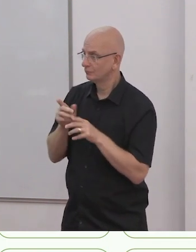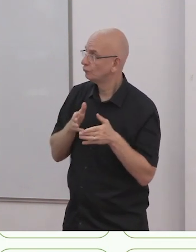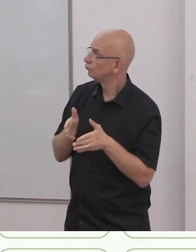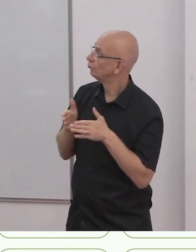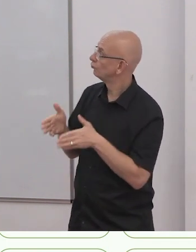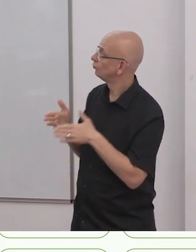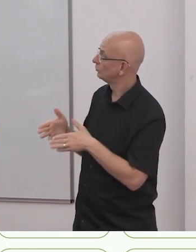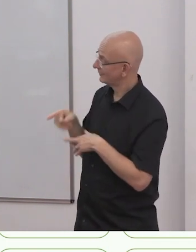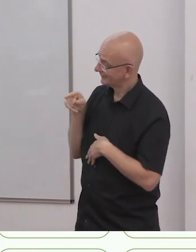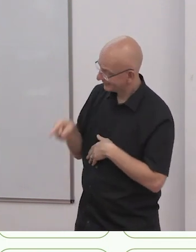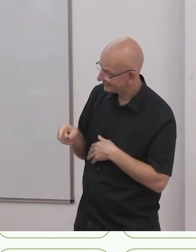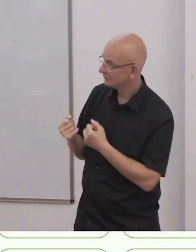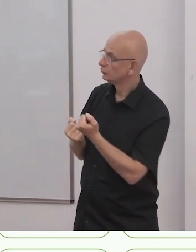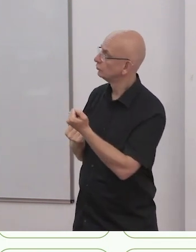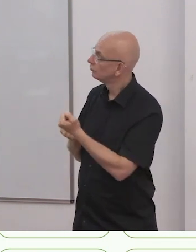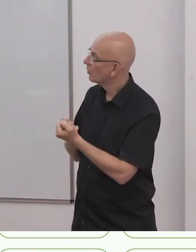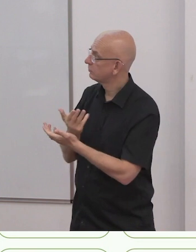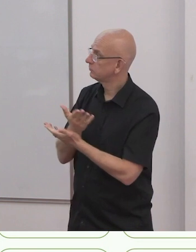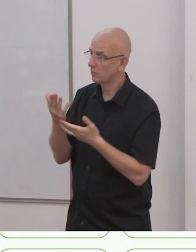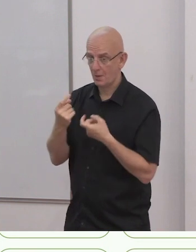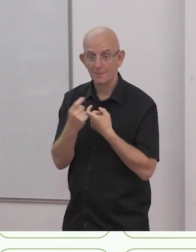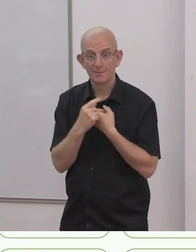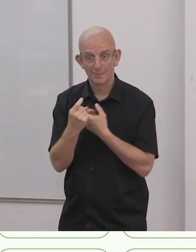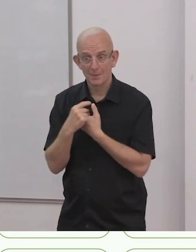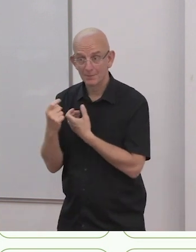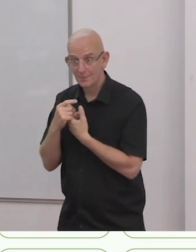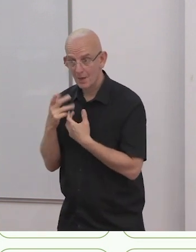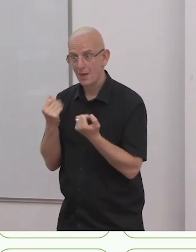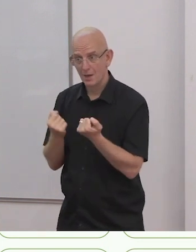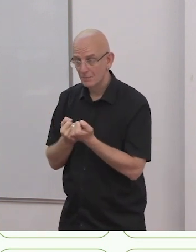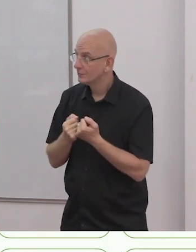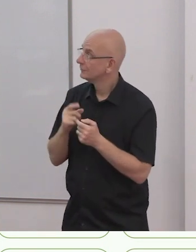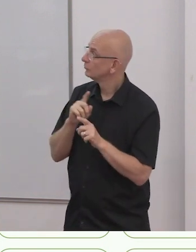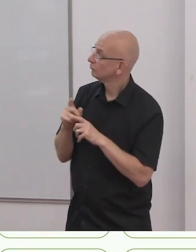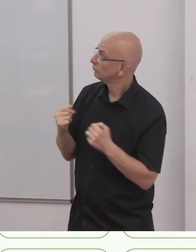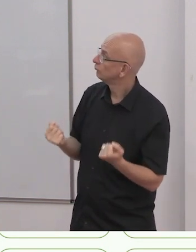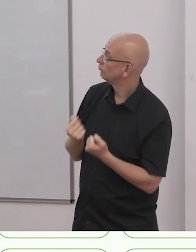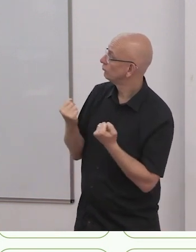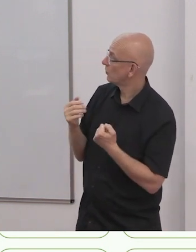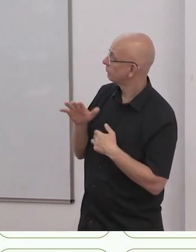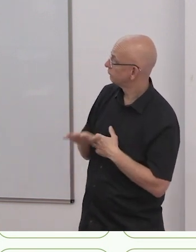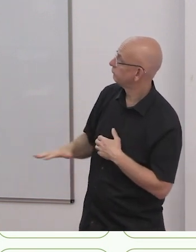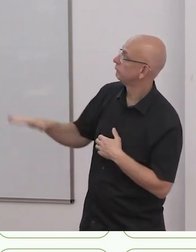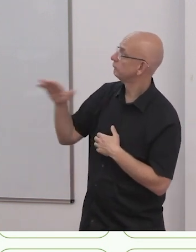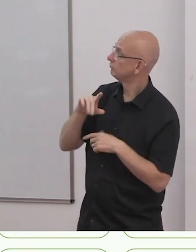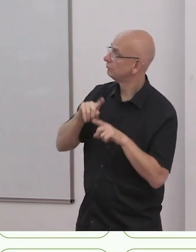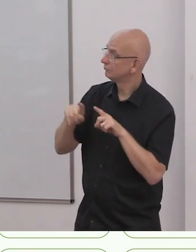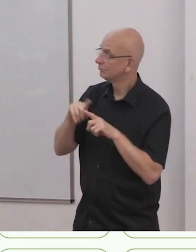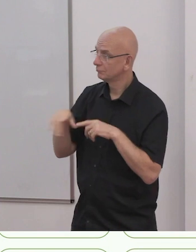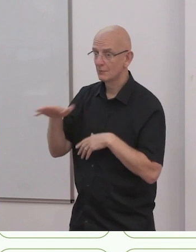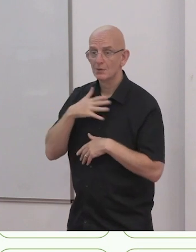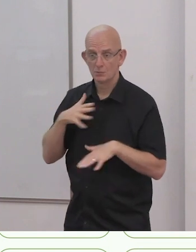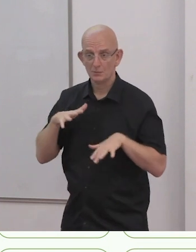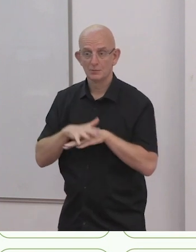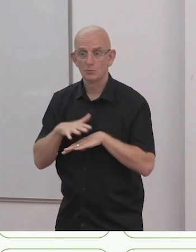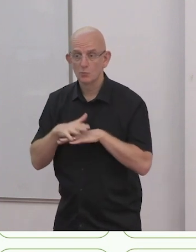advocacy tools are being developed by our network with the support of the catalyst and they have the aim to